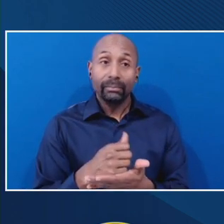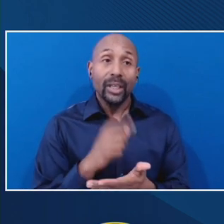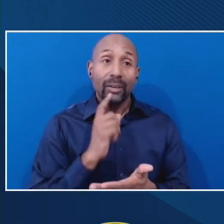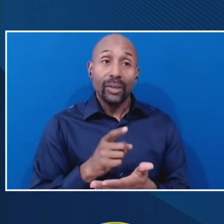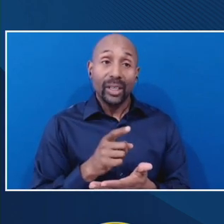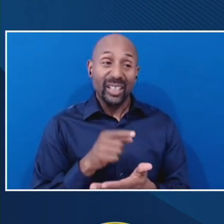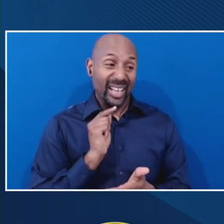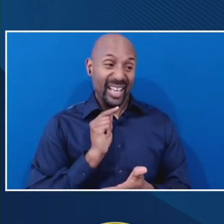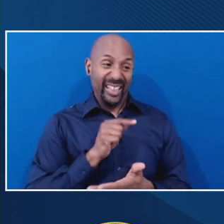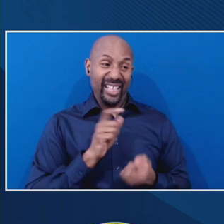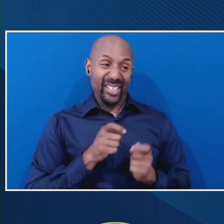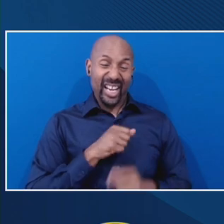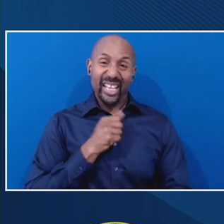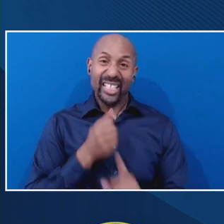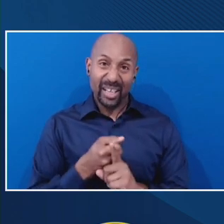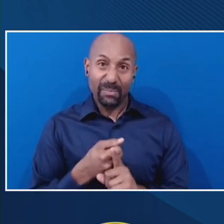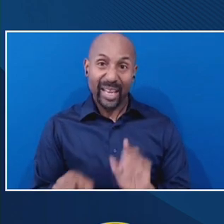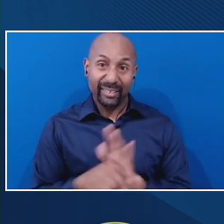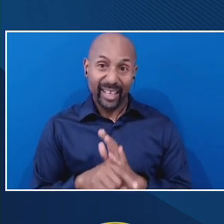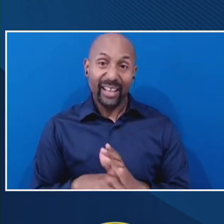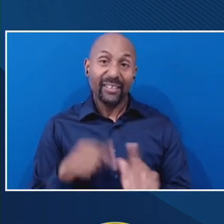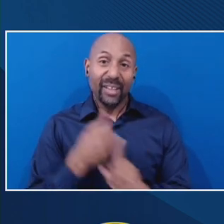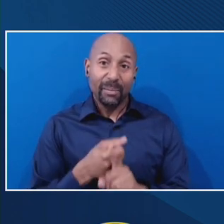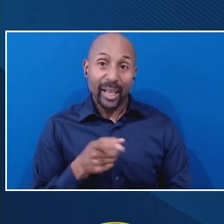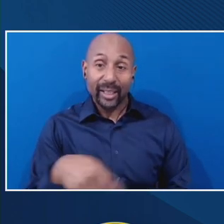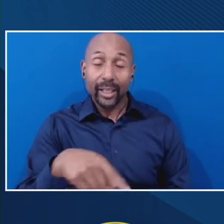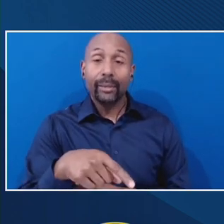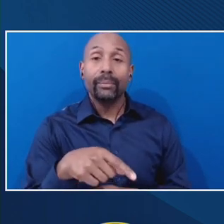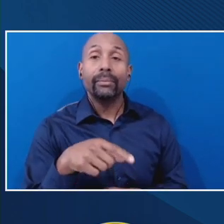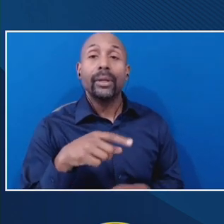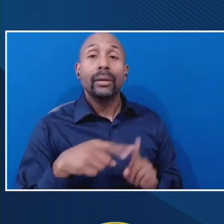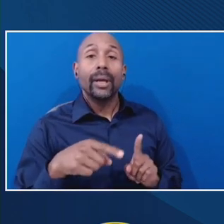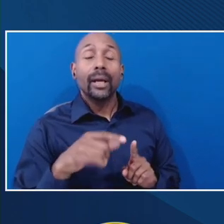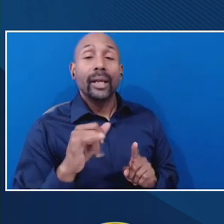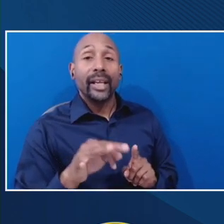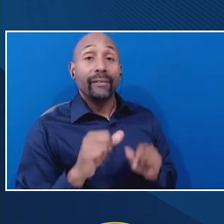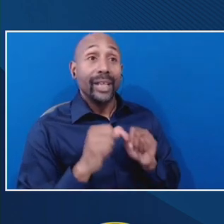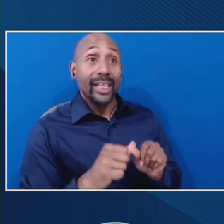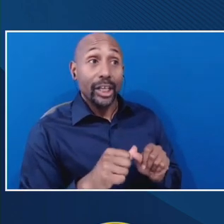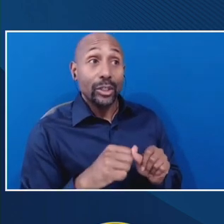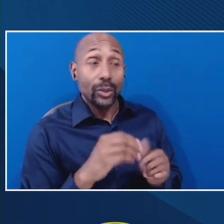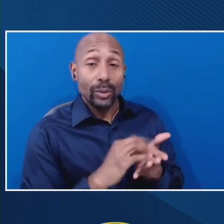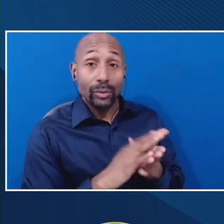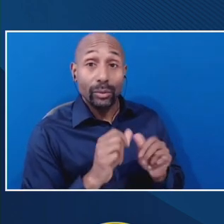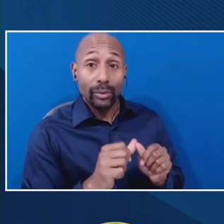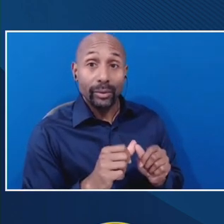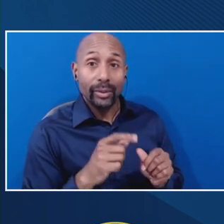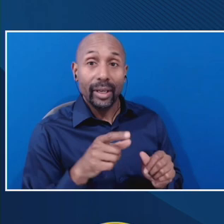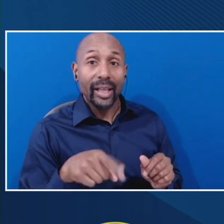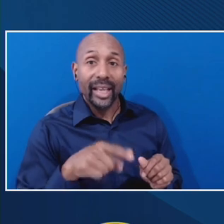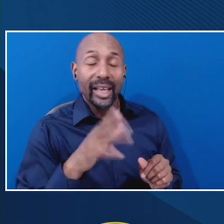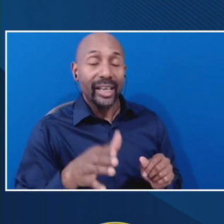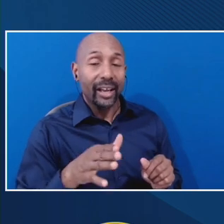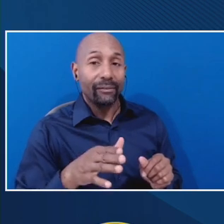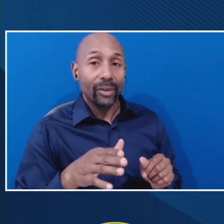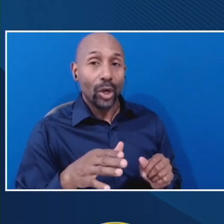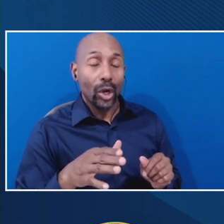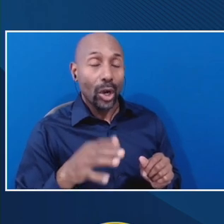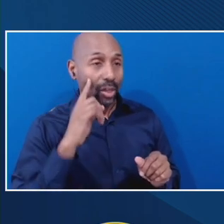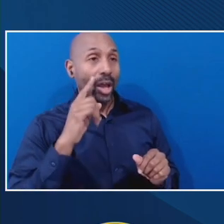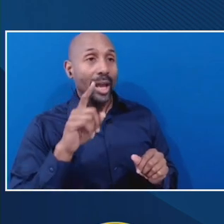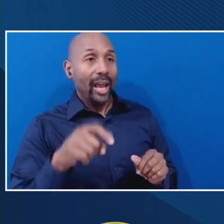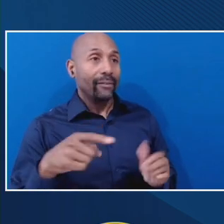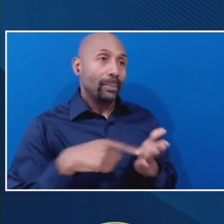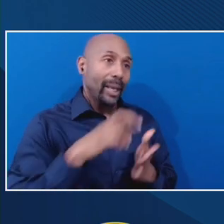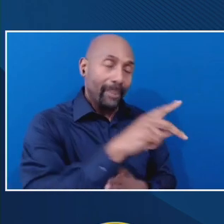in many cases, to pay a dime towards the cost of attendance. But when they withdraw or drop out, they end